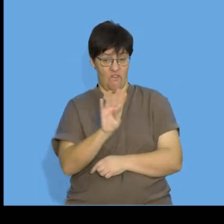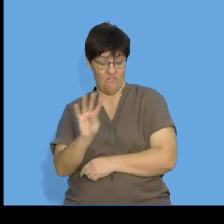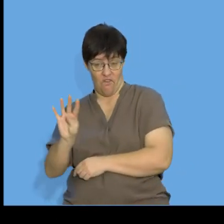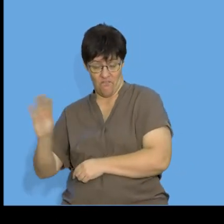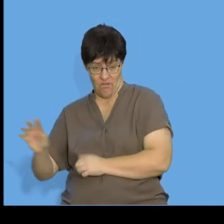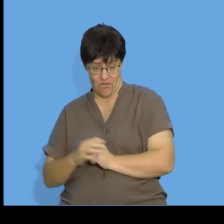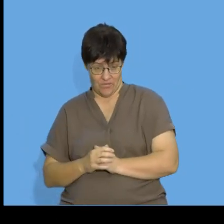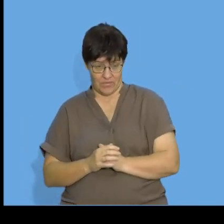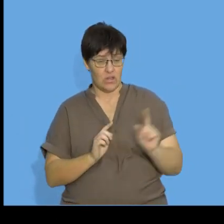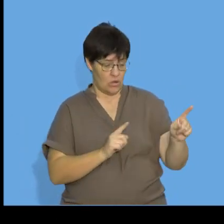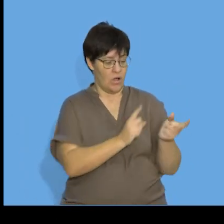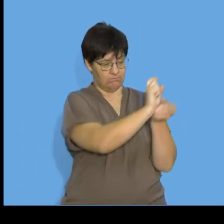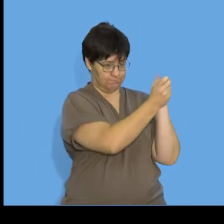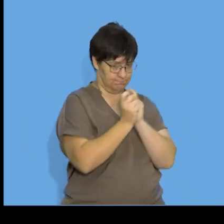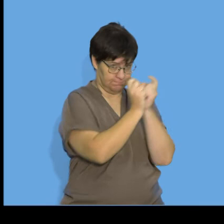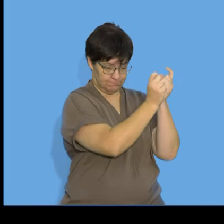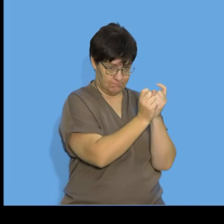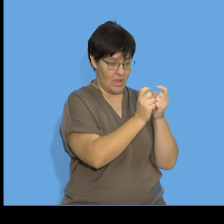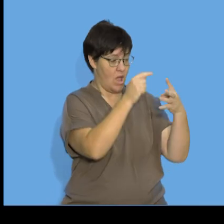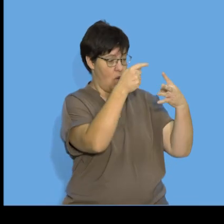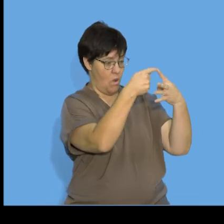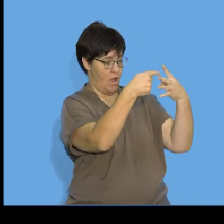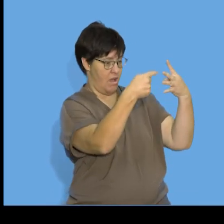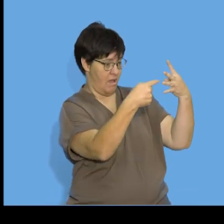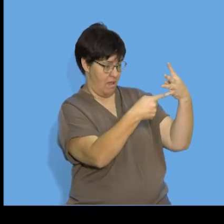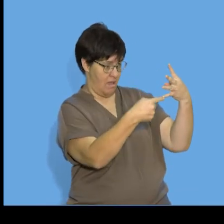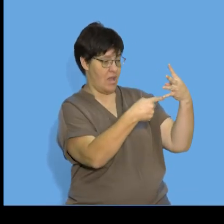must play every other team in the group once